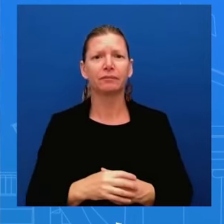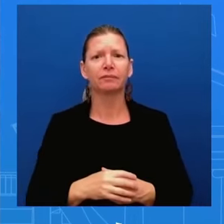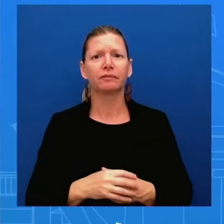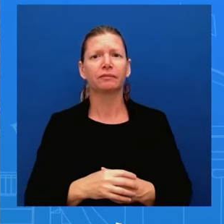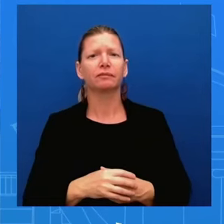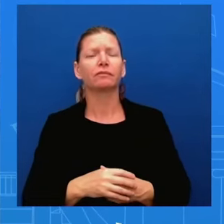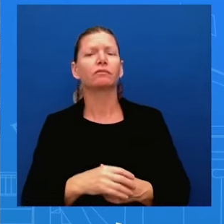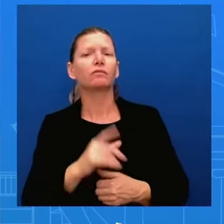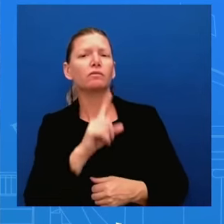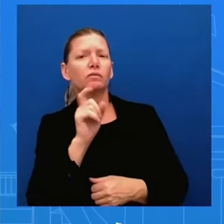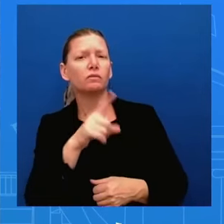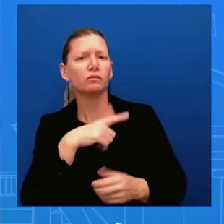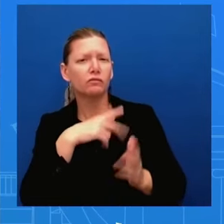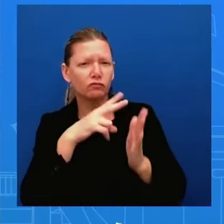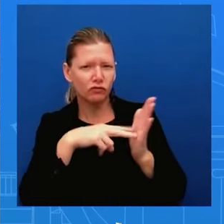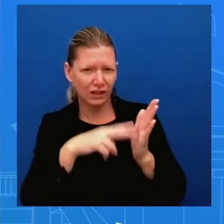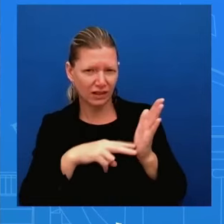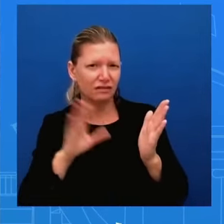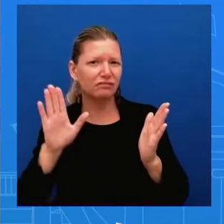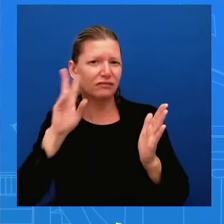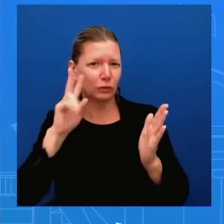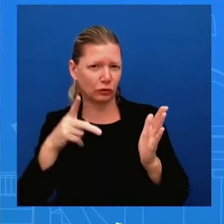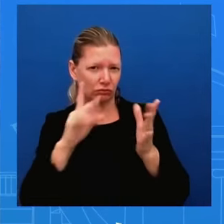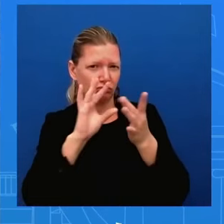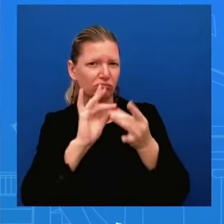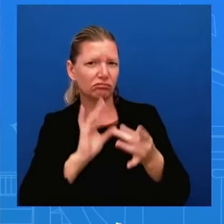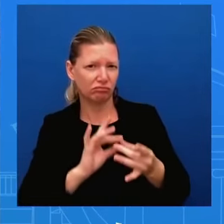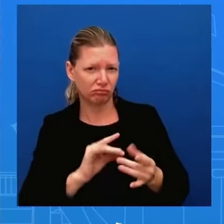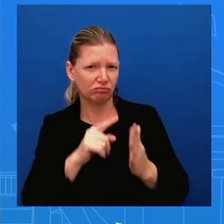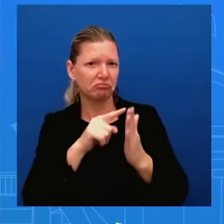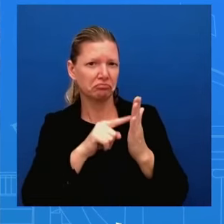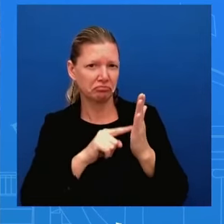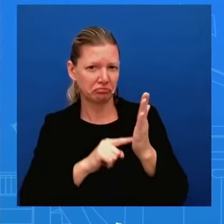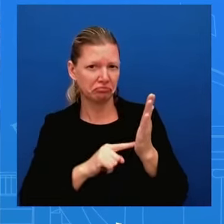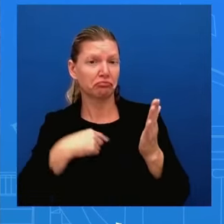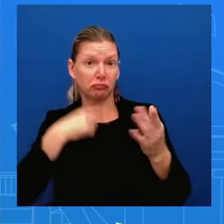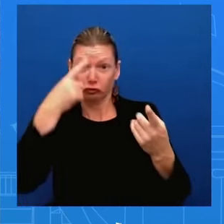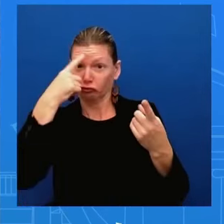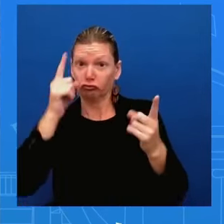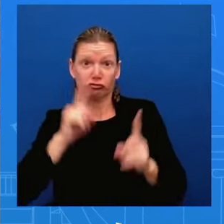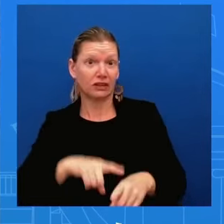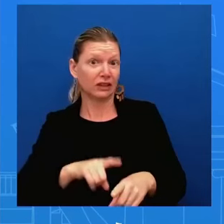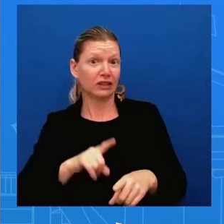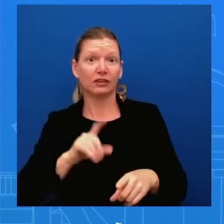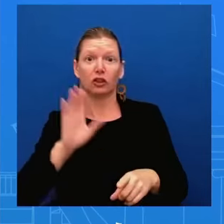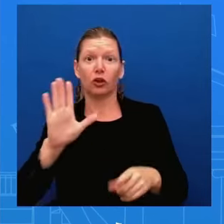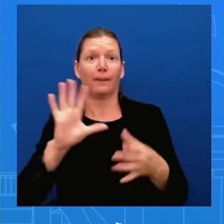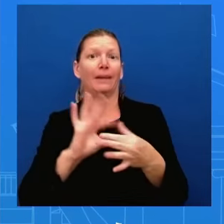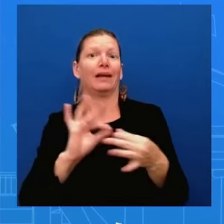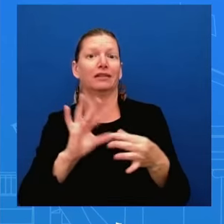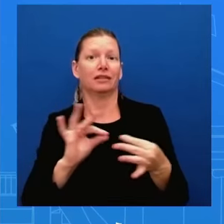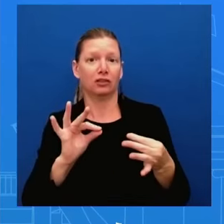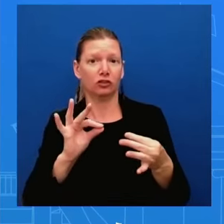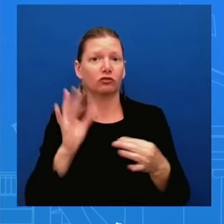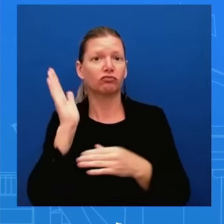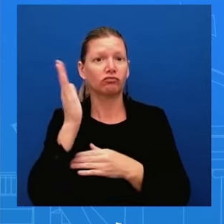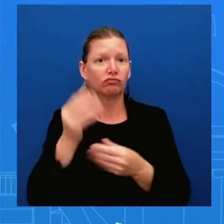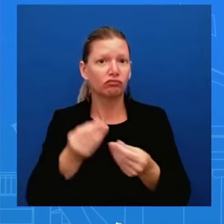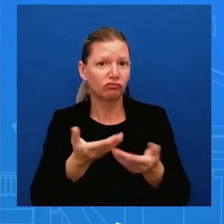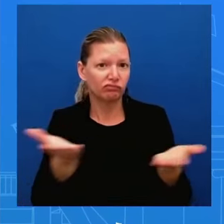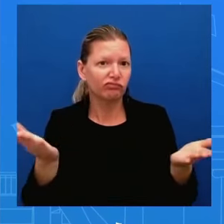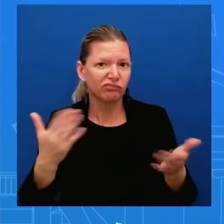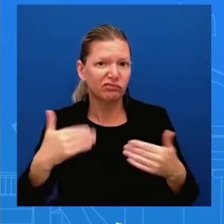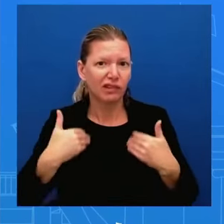sentiment that she was conveying to those young people could she have done that without dropping the f-bomb look she was passionate she's